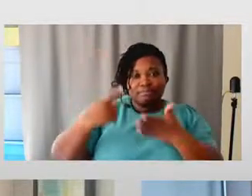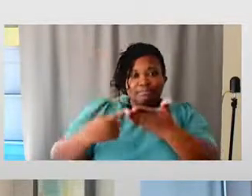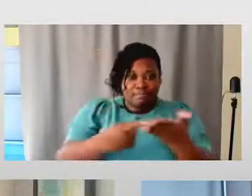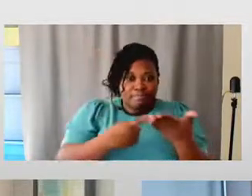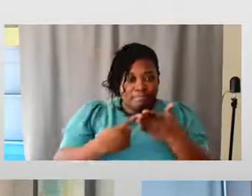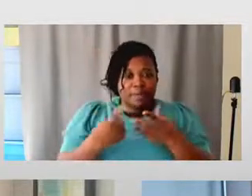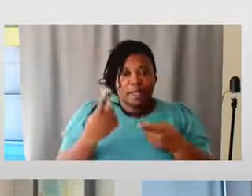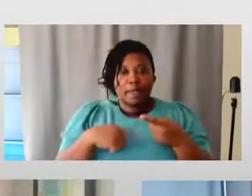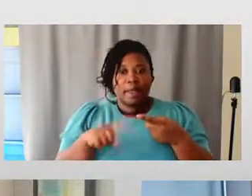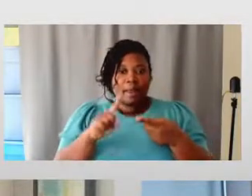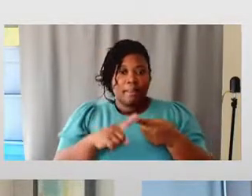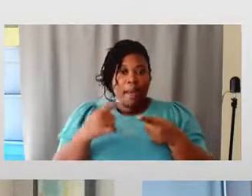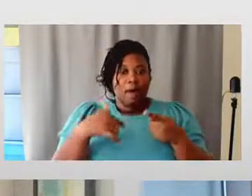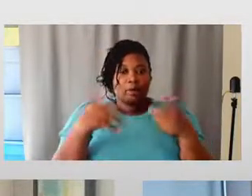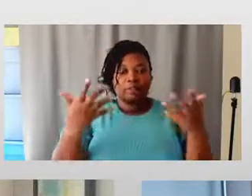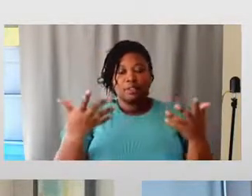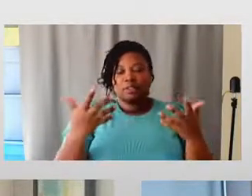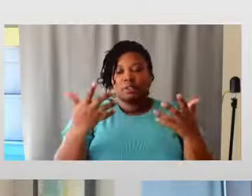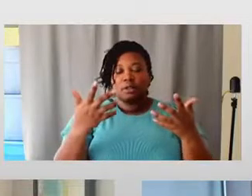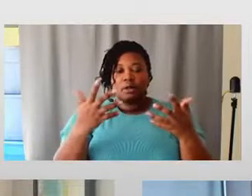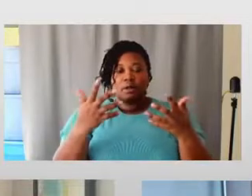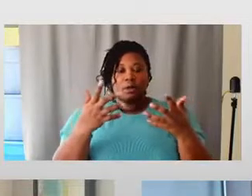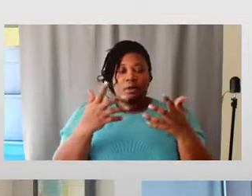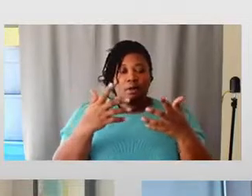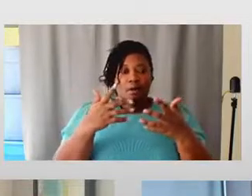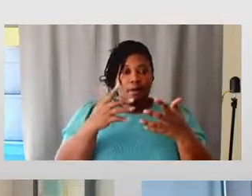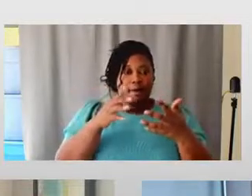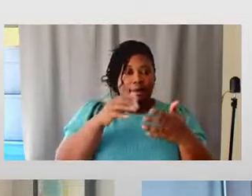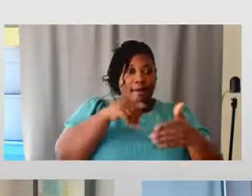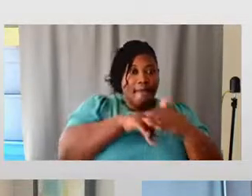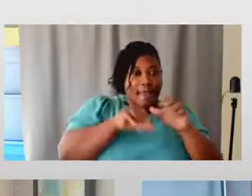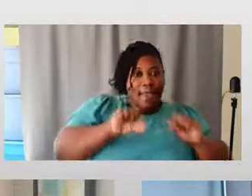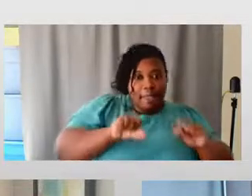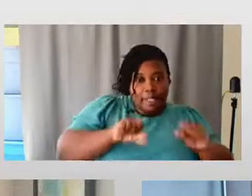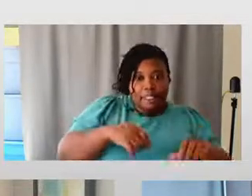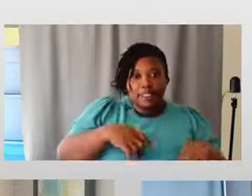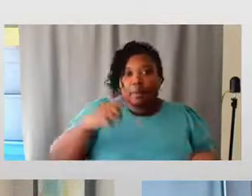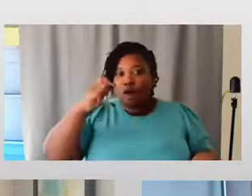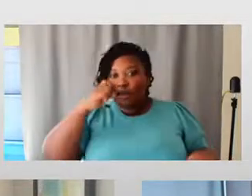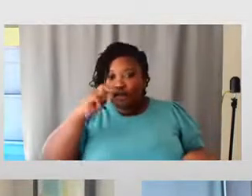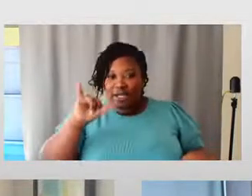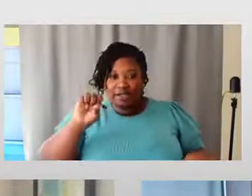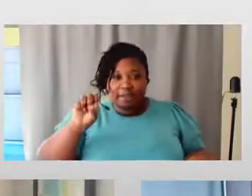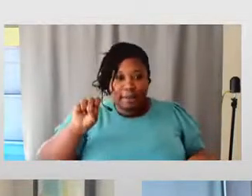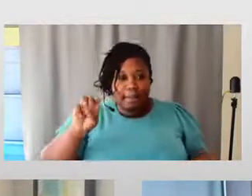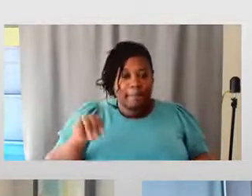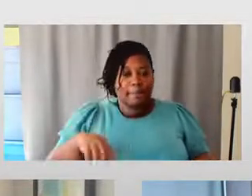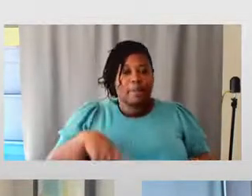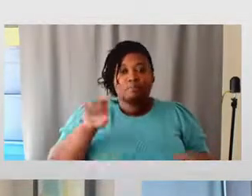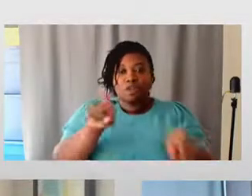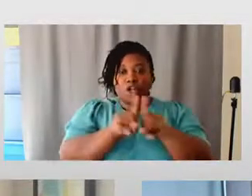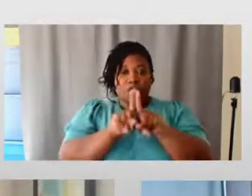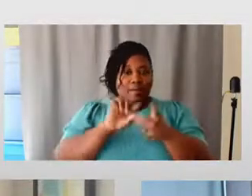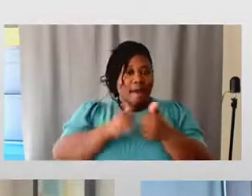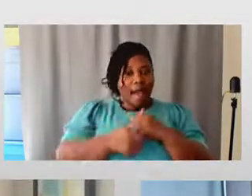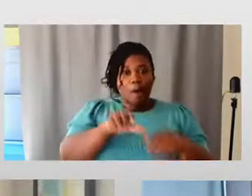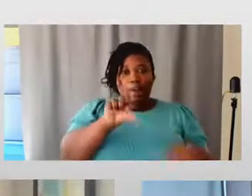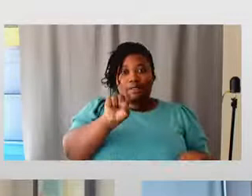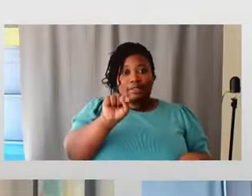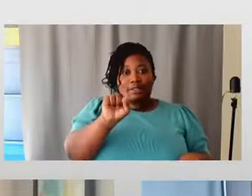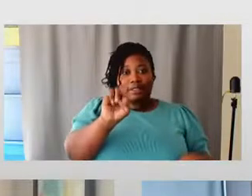intersectionality, ableism, and racism, and how you think STEM can integrate,